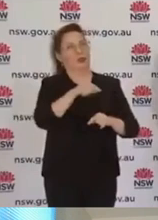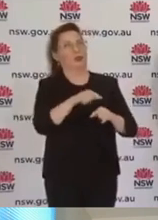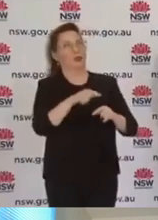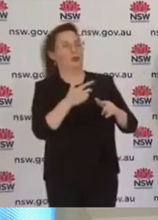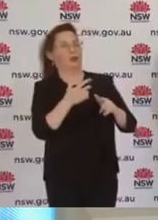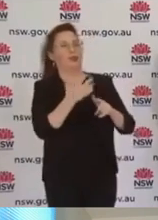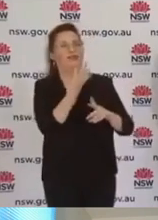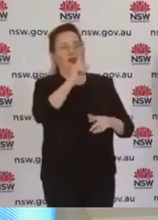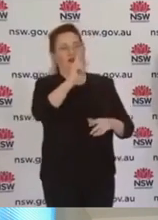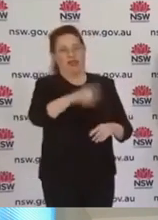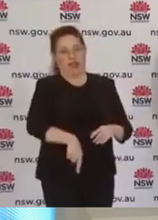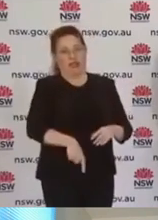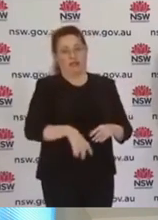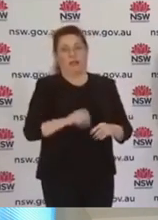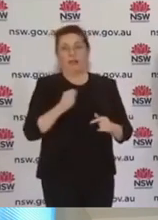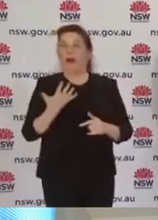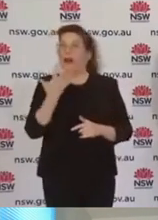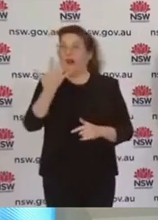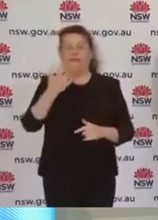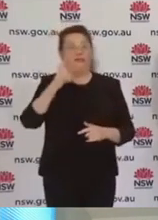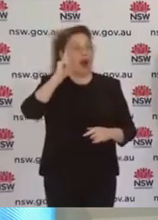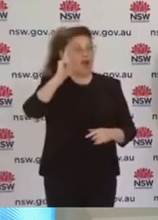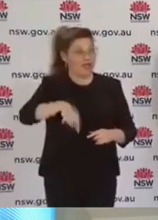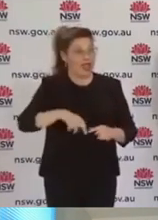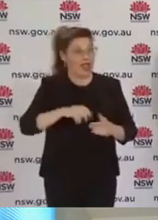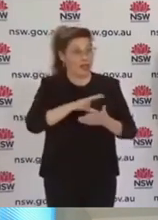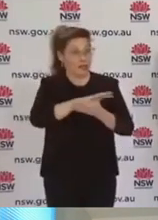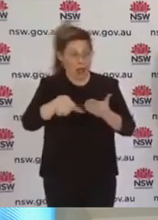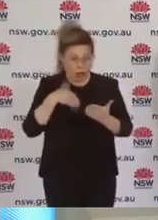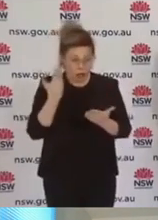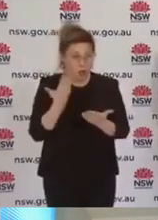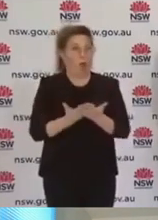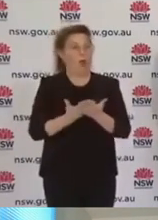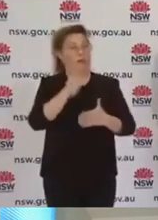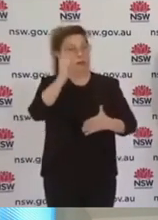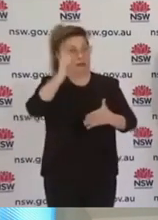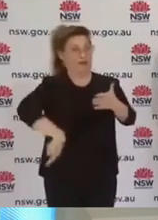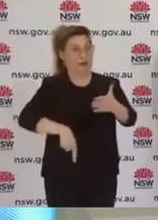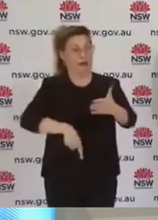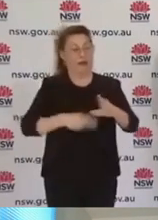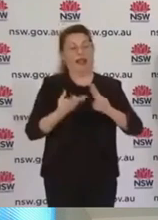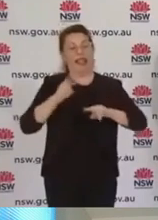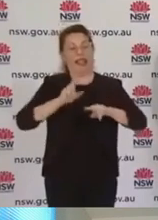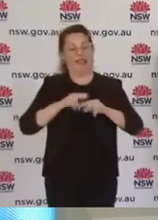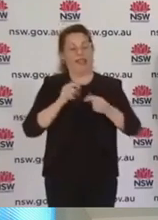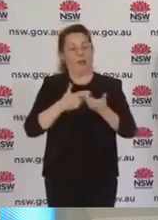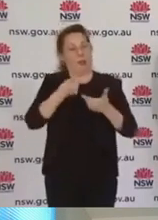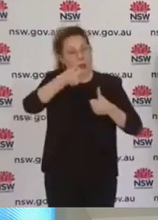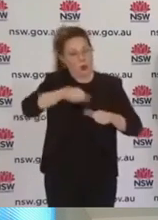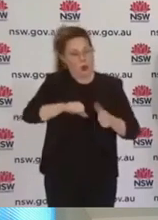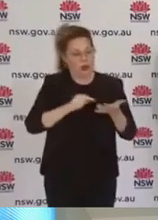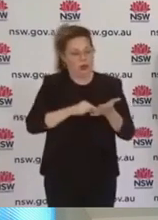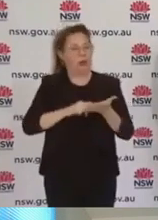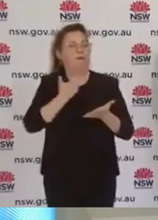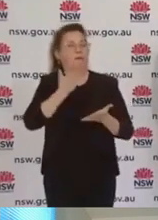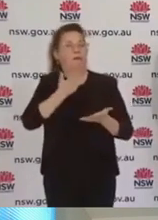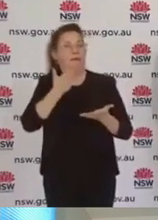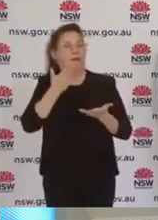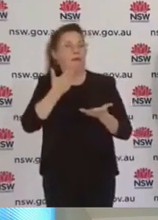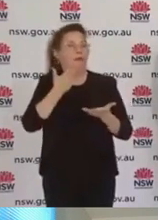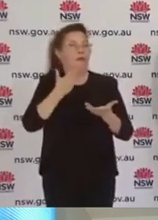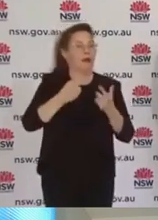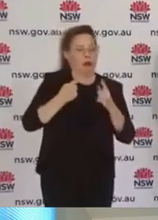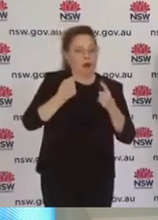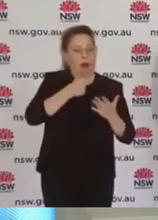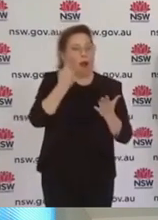a criminal offence. $5,000 on the spot fine for lying to a contact tracer, which is already a criminal offence. $3,000